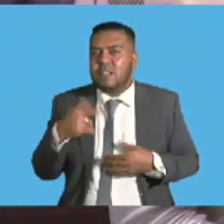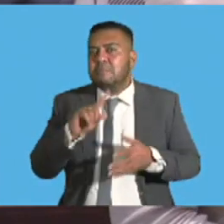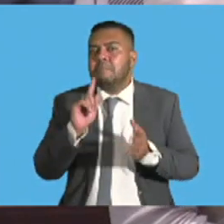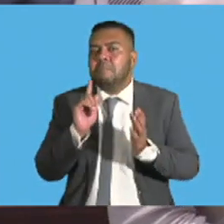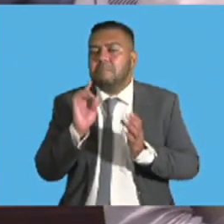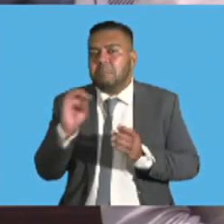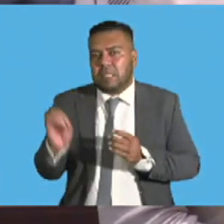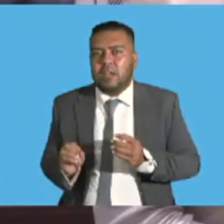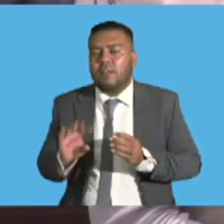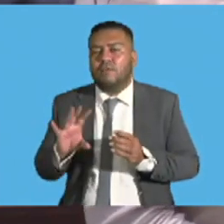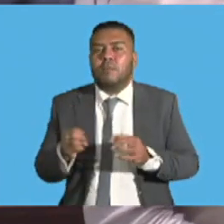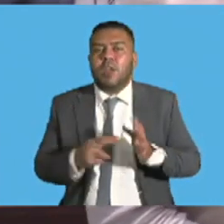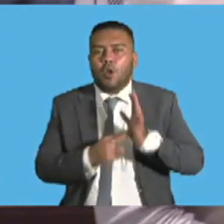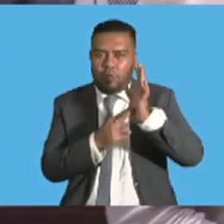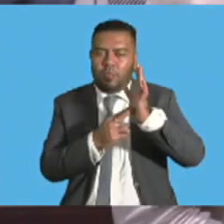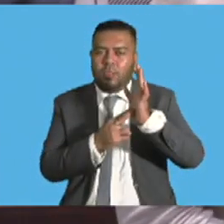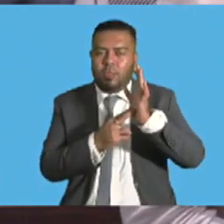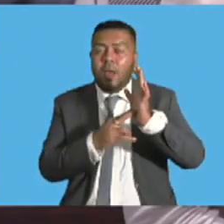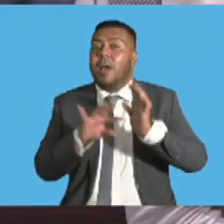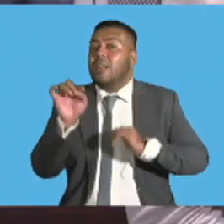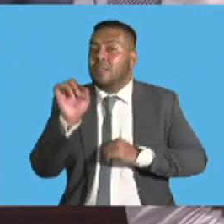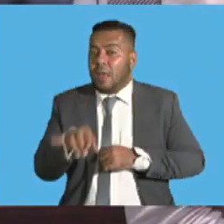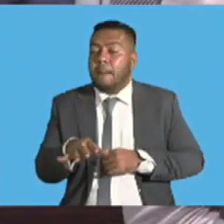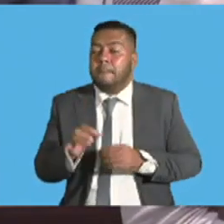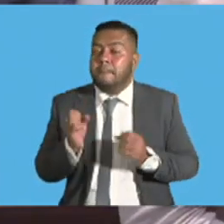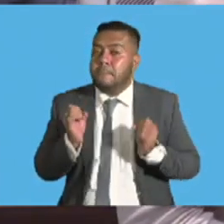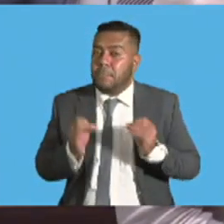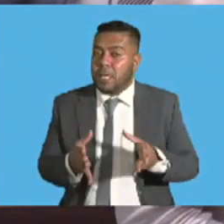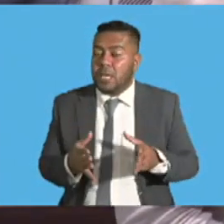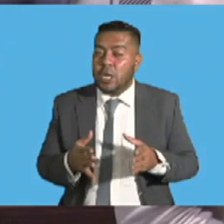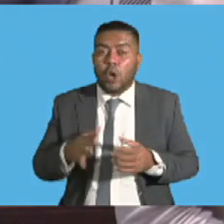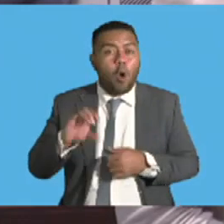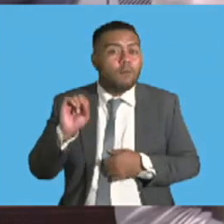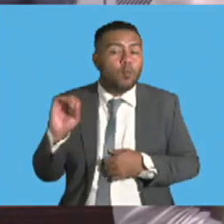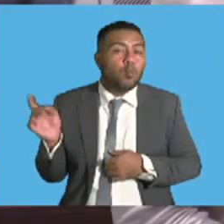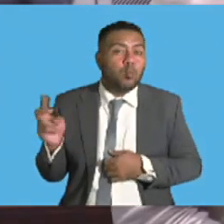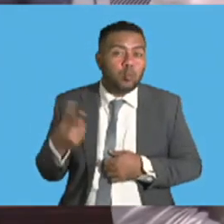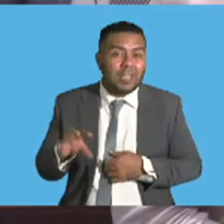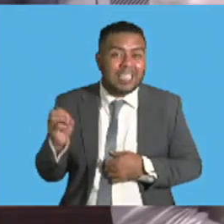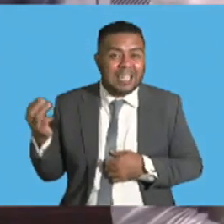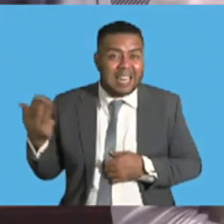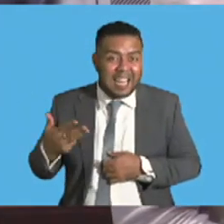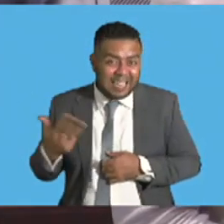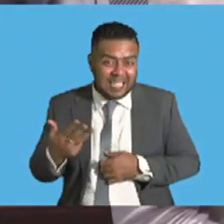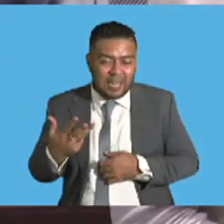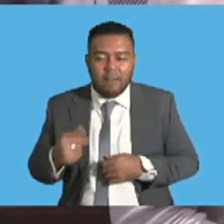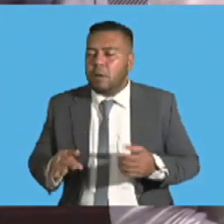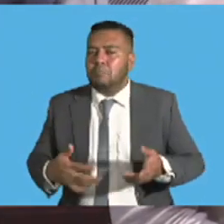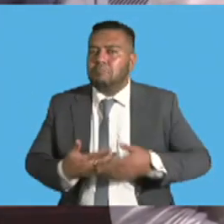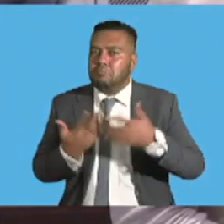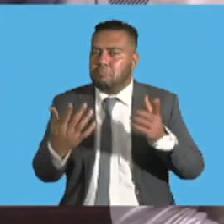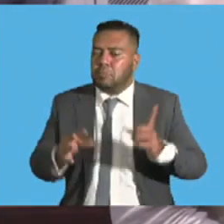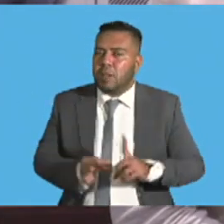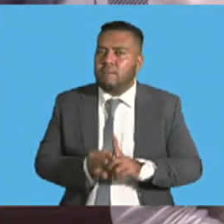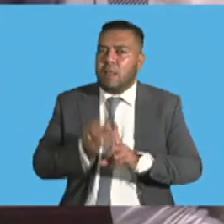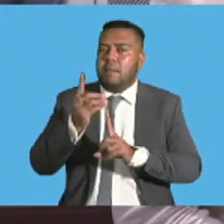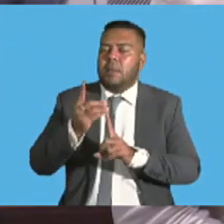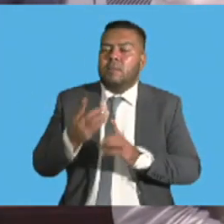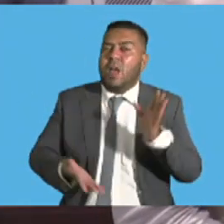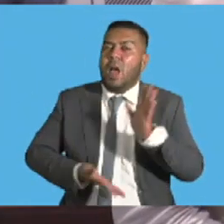from the North. Mr. Speaker, sir, the beginning of 2019 brought major developments with a higher value,